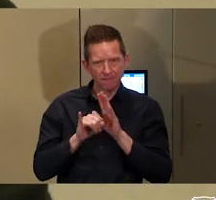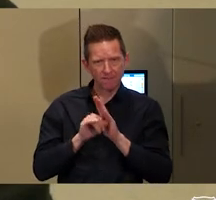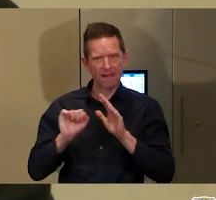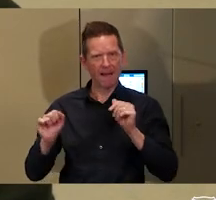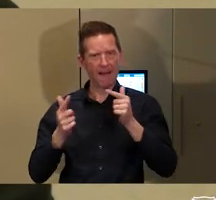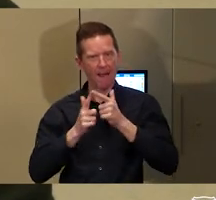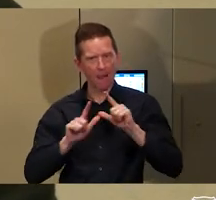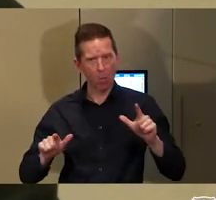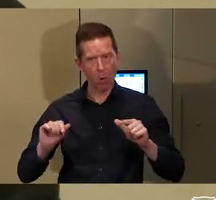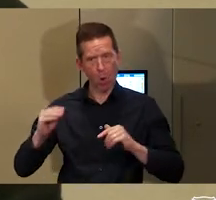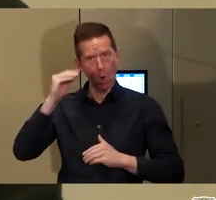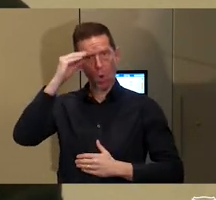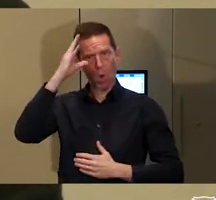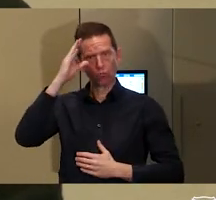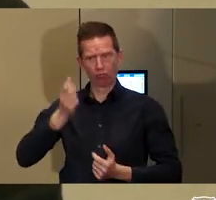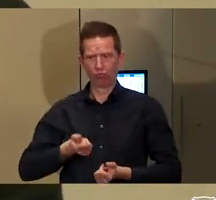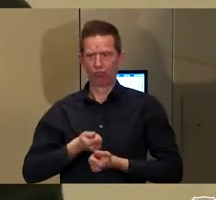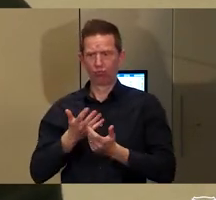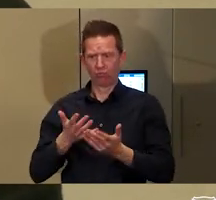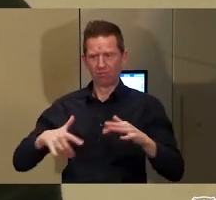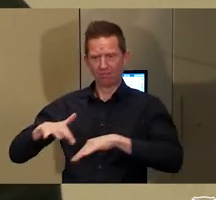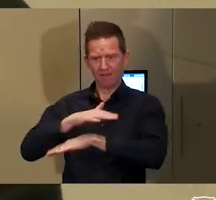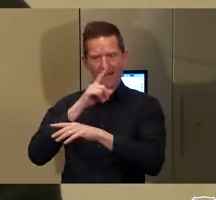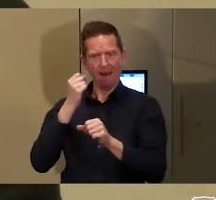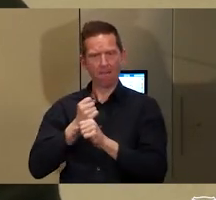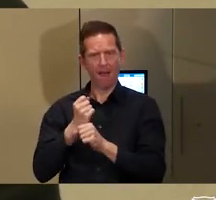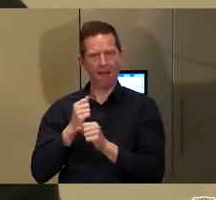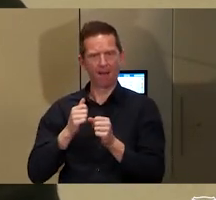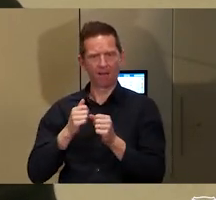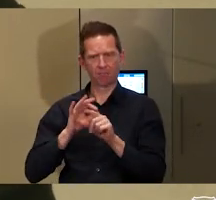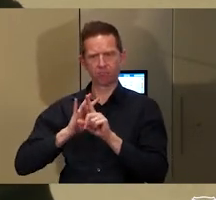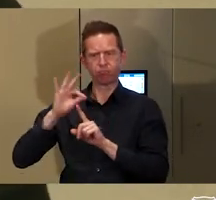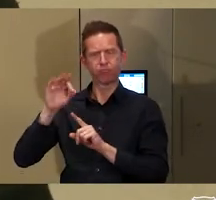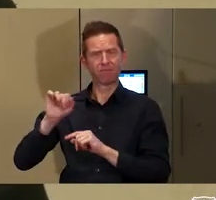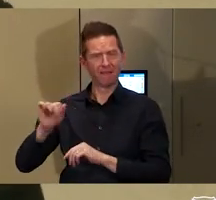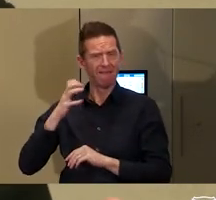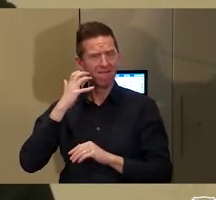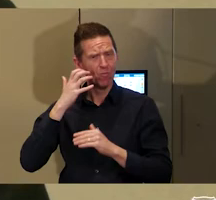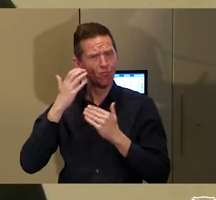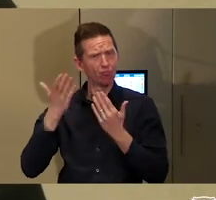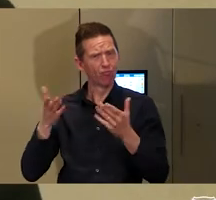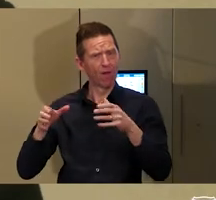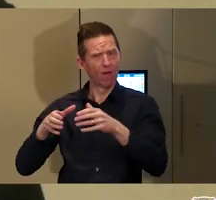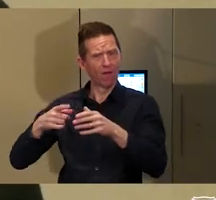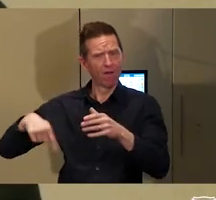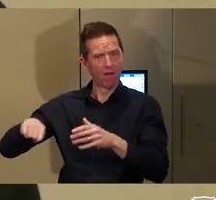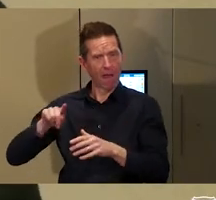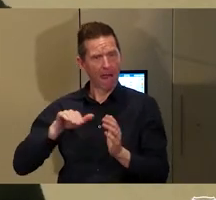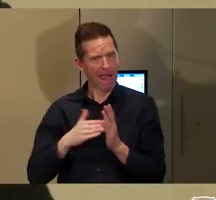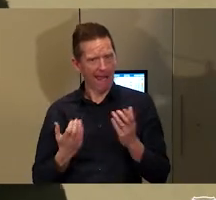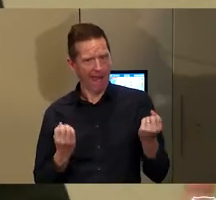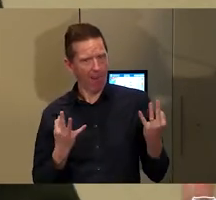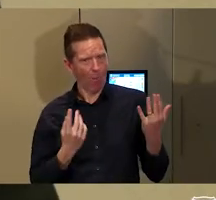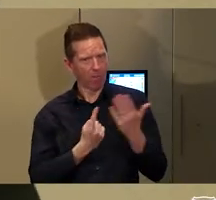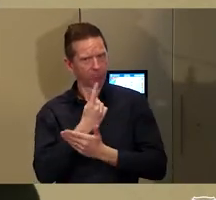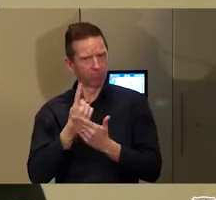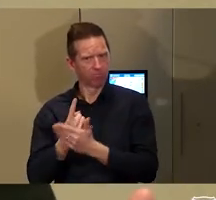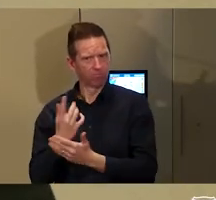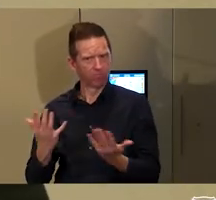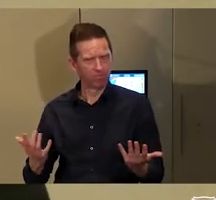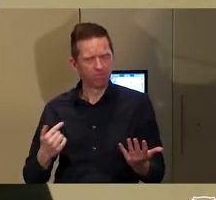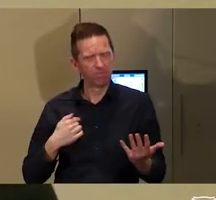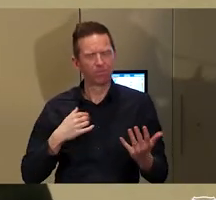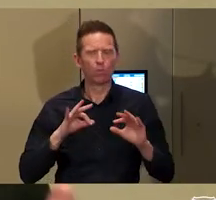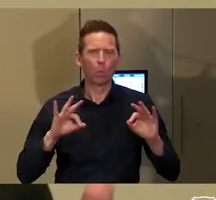can create viable futures for themselves. At the moment, that doesn't exist. So, I don't need to